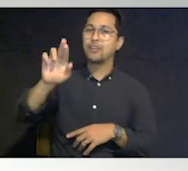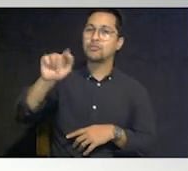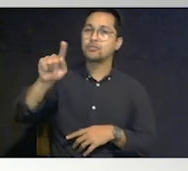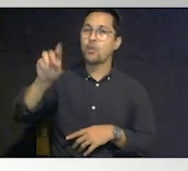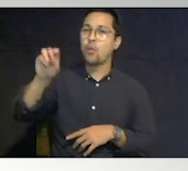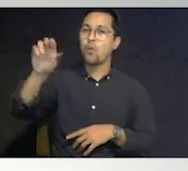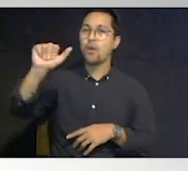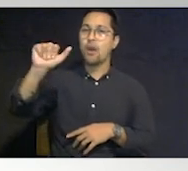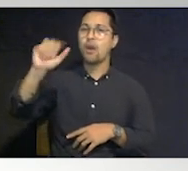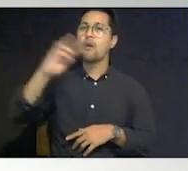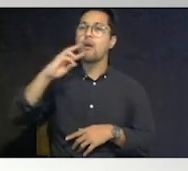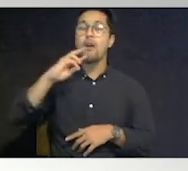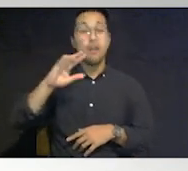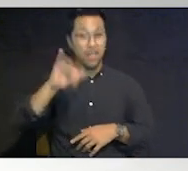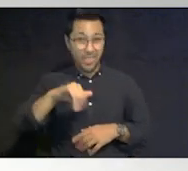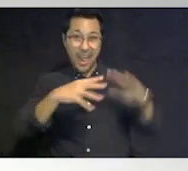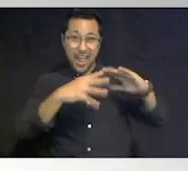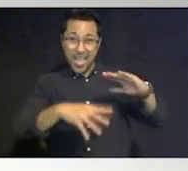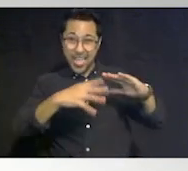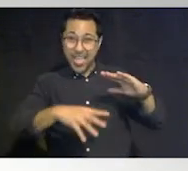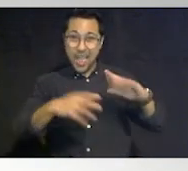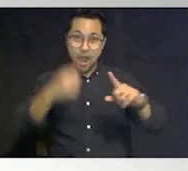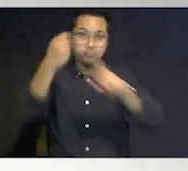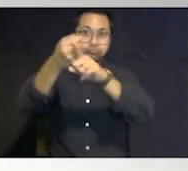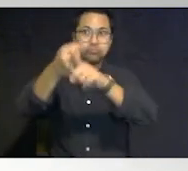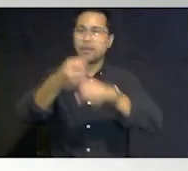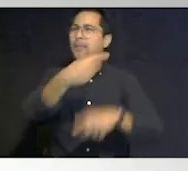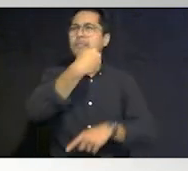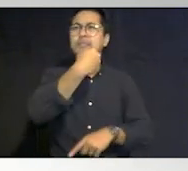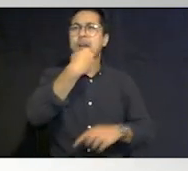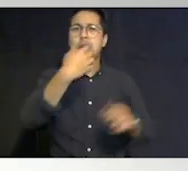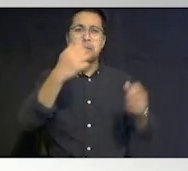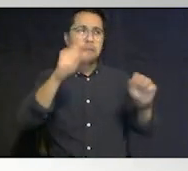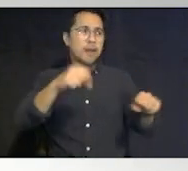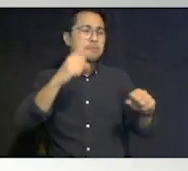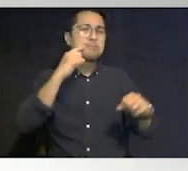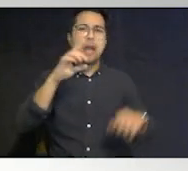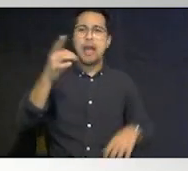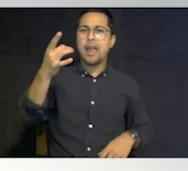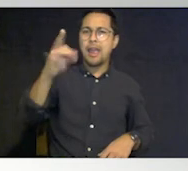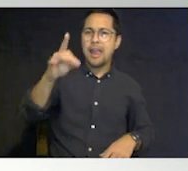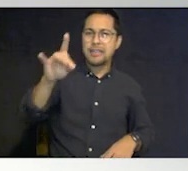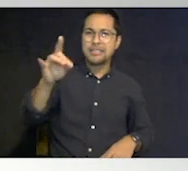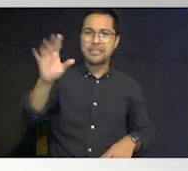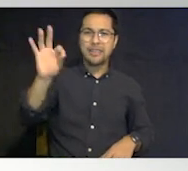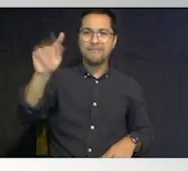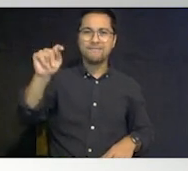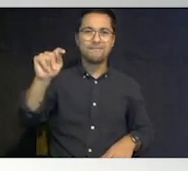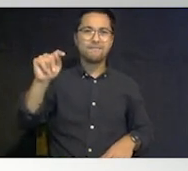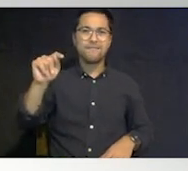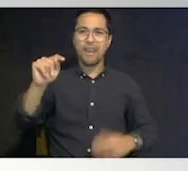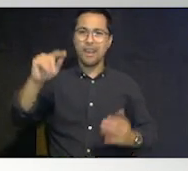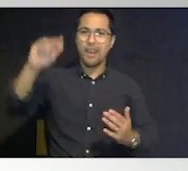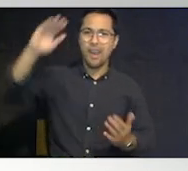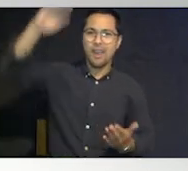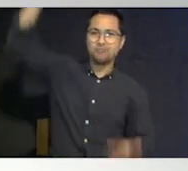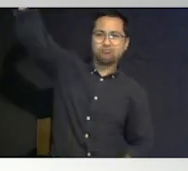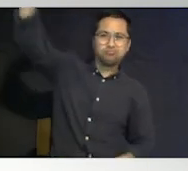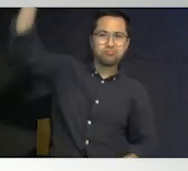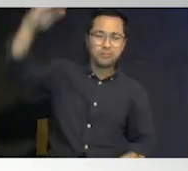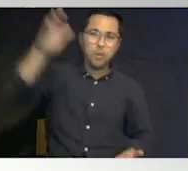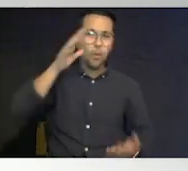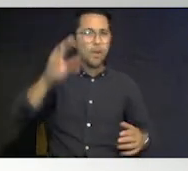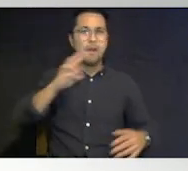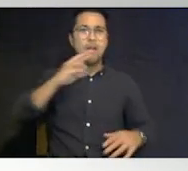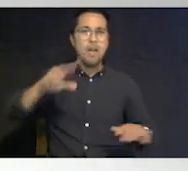first hit the news they were saying it could be an 18-foot wall of wastewater that was going to flood a certain section of